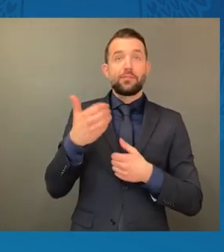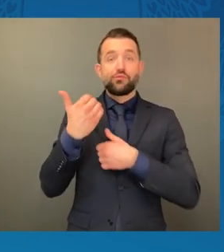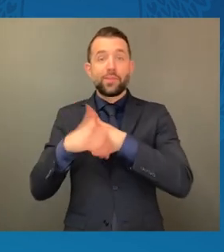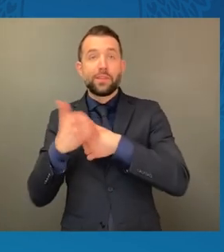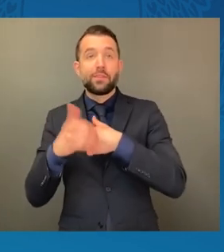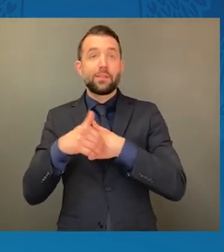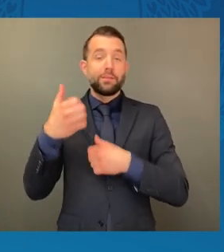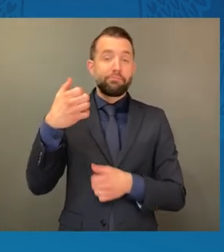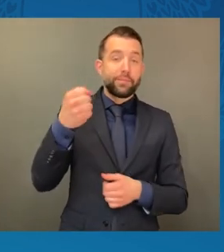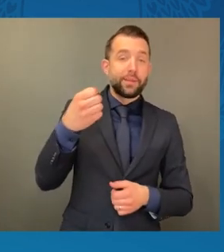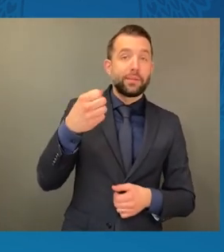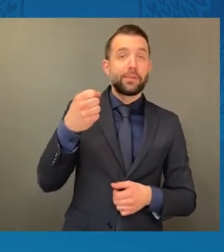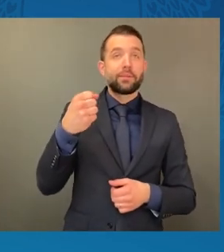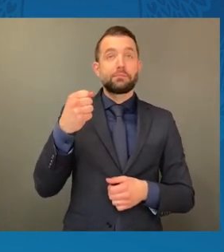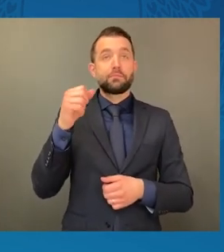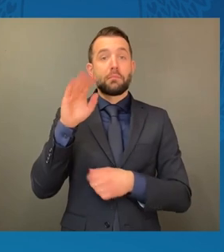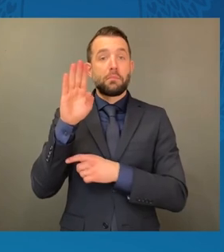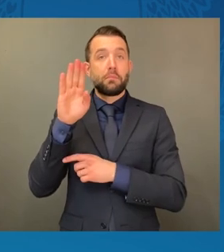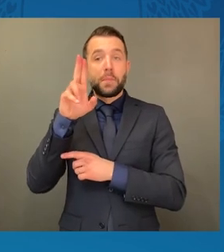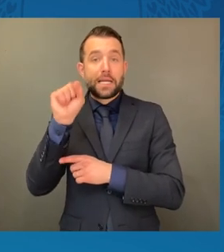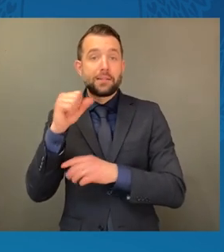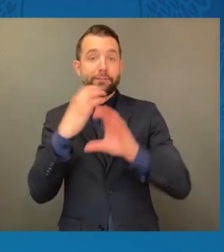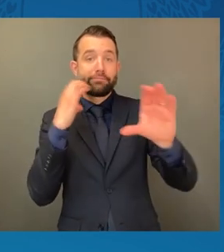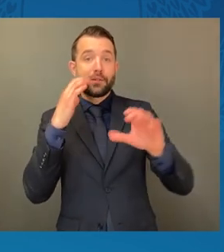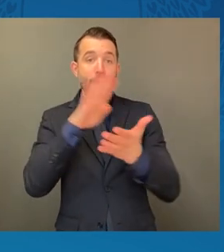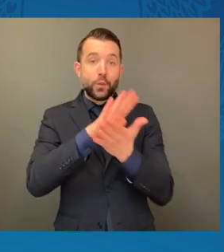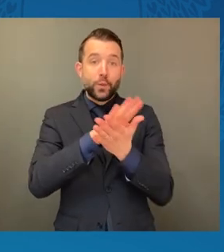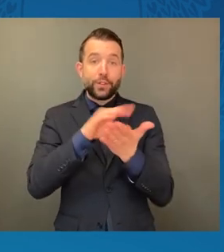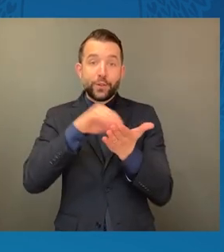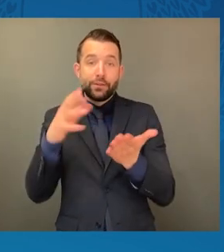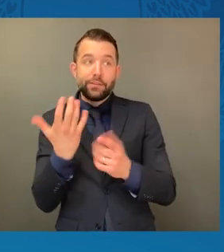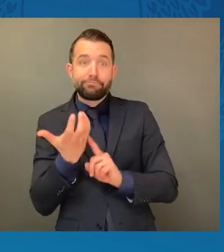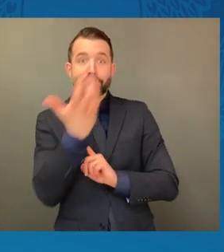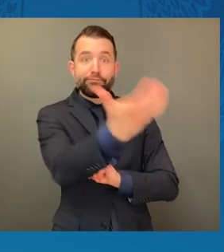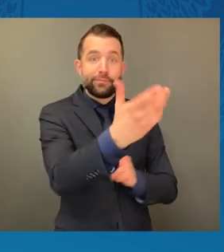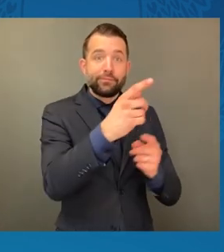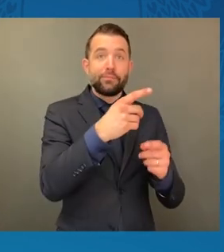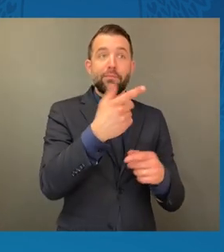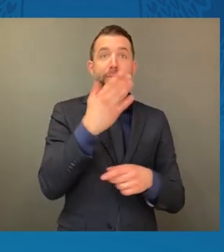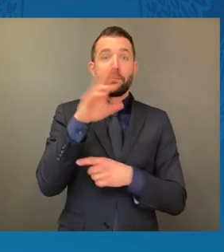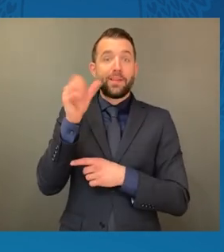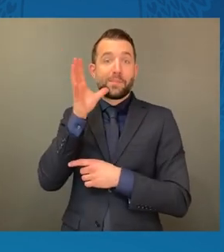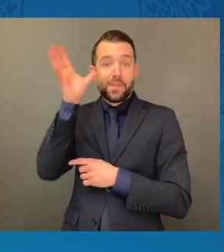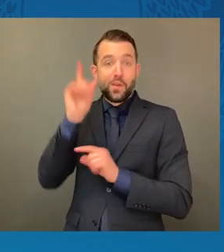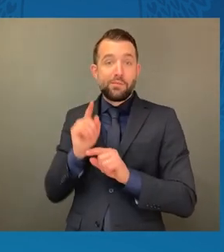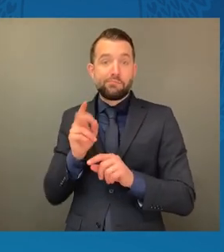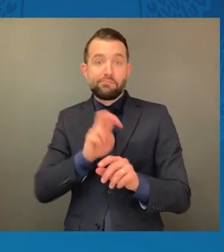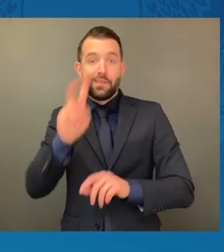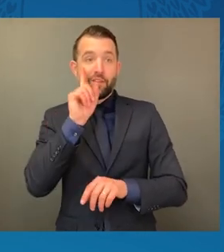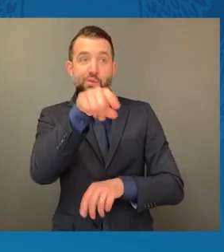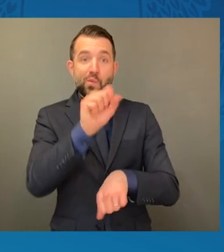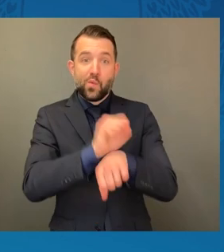that take children to school and parents to work. Imagine all the heavy duty vehicles that keep our supply lines strong